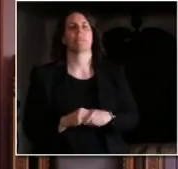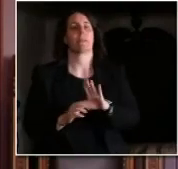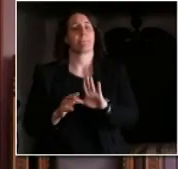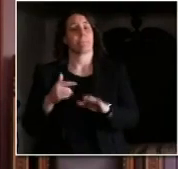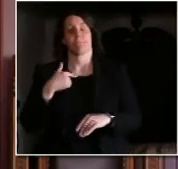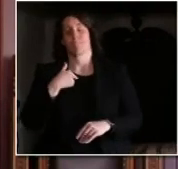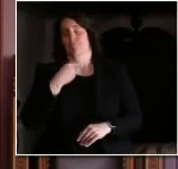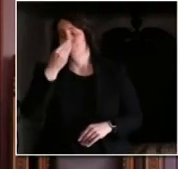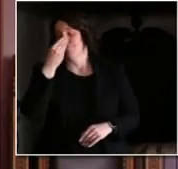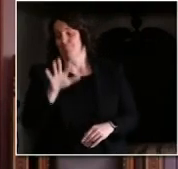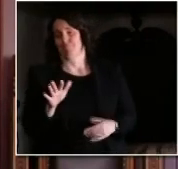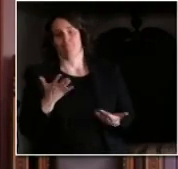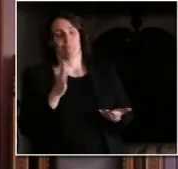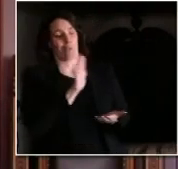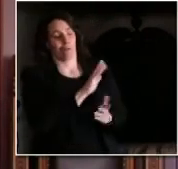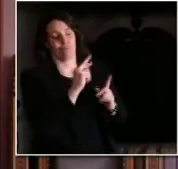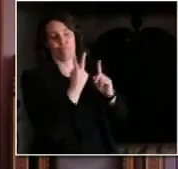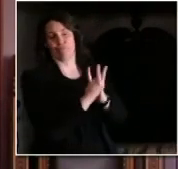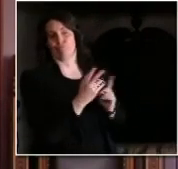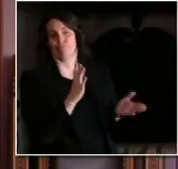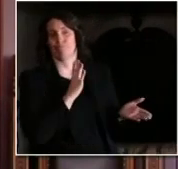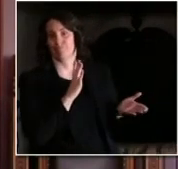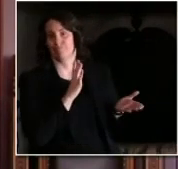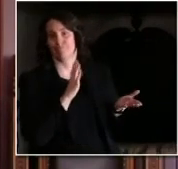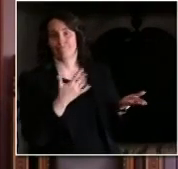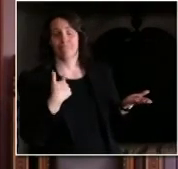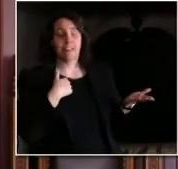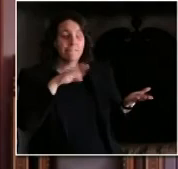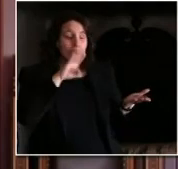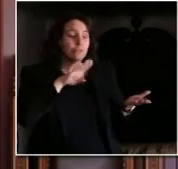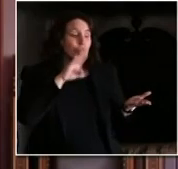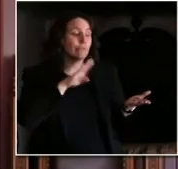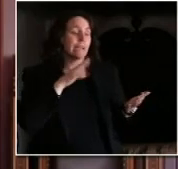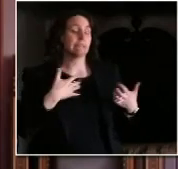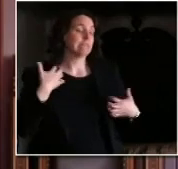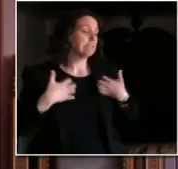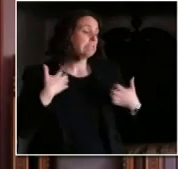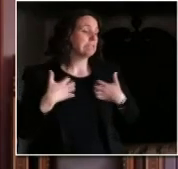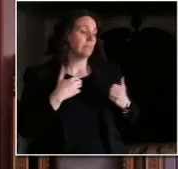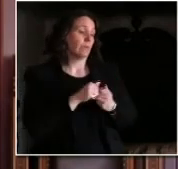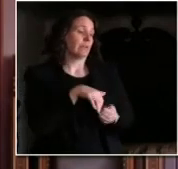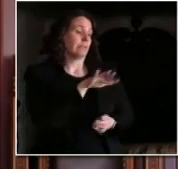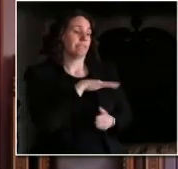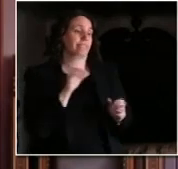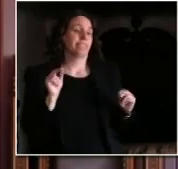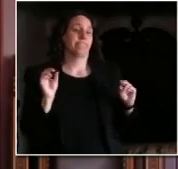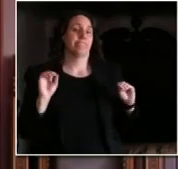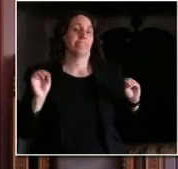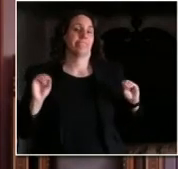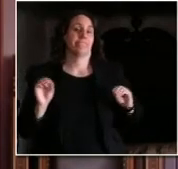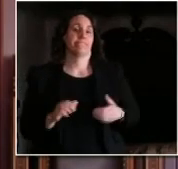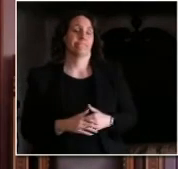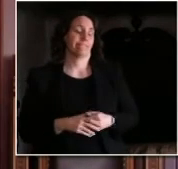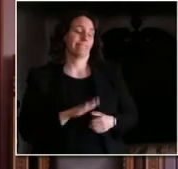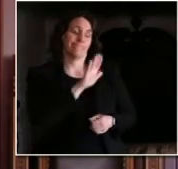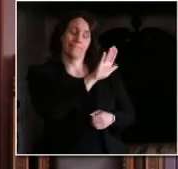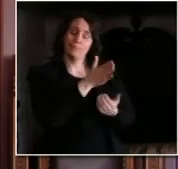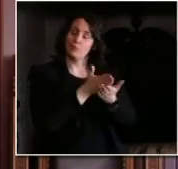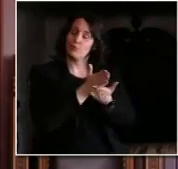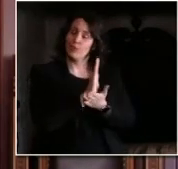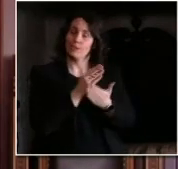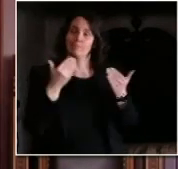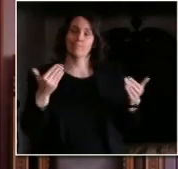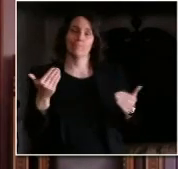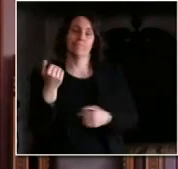doesn't frustrate me first amendment rights are really pretty cool and I think it's a good